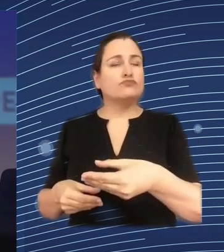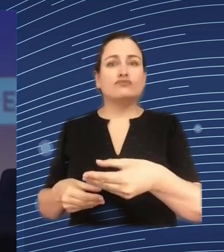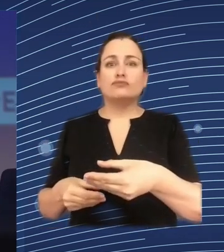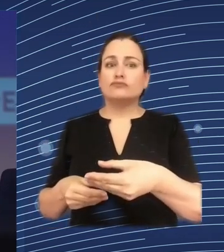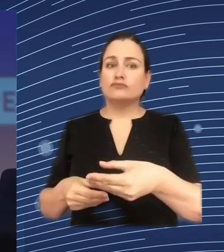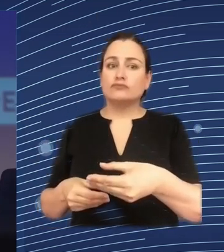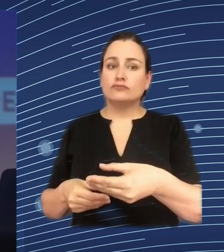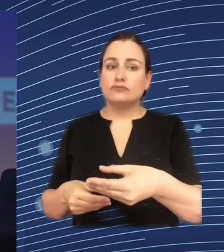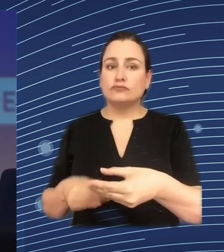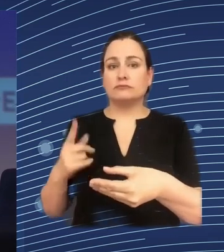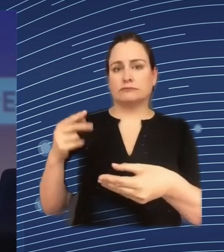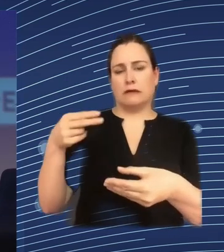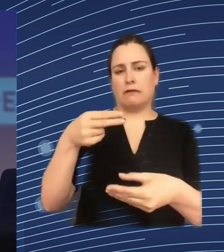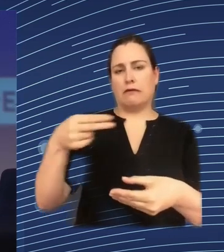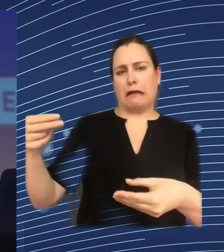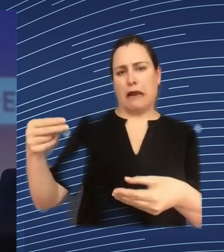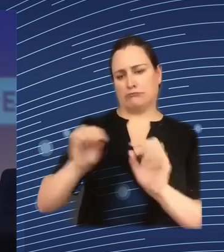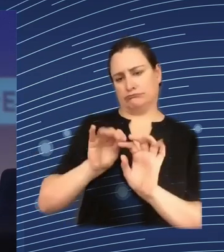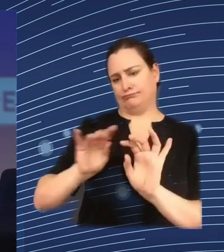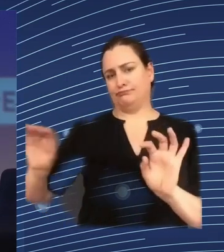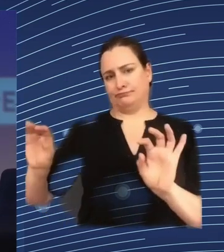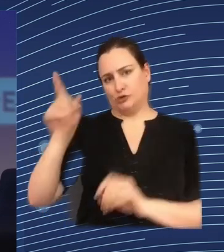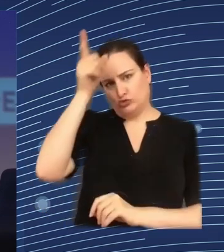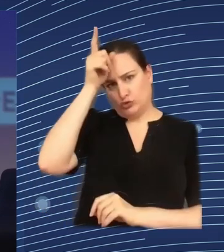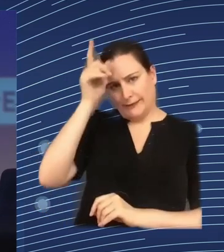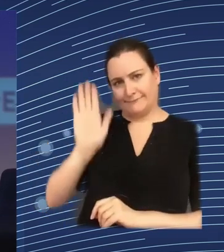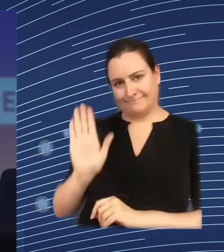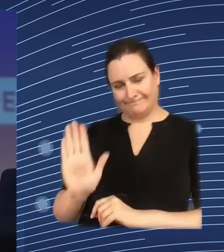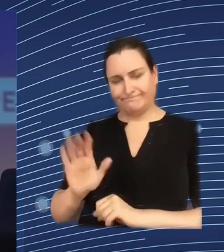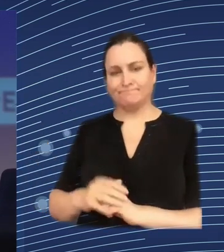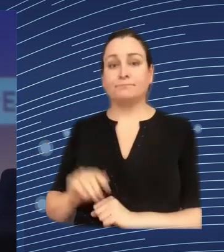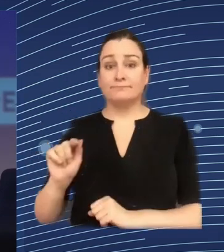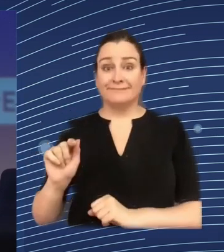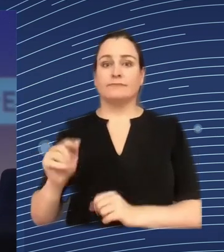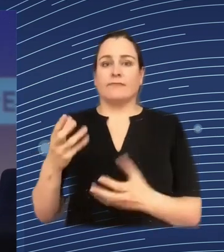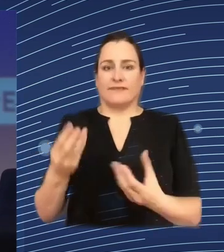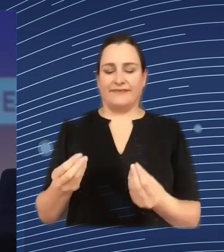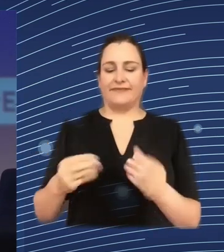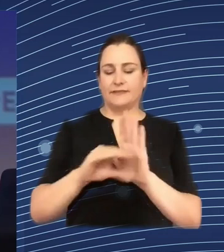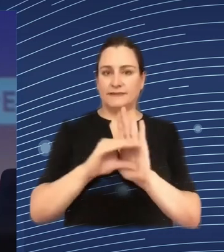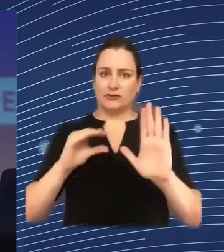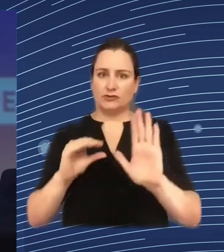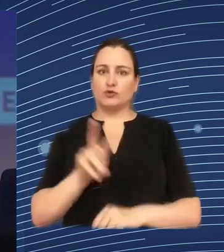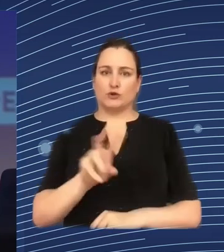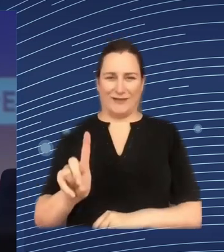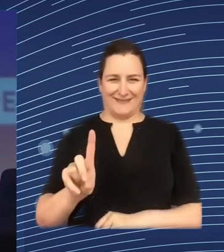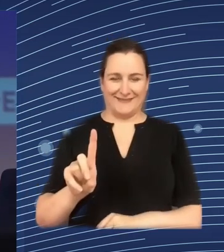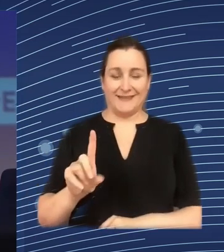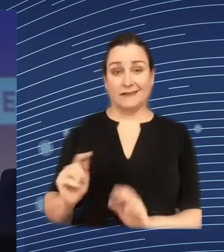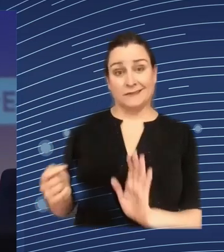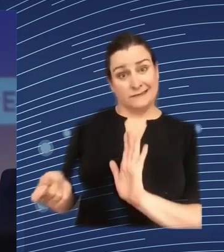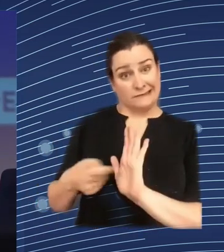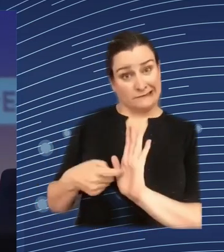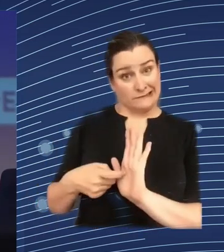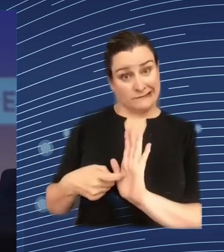this the processing of useful data does not legitimize the rather